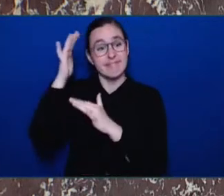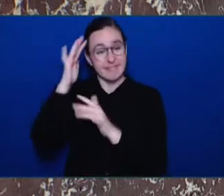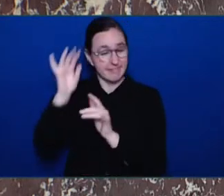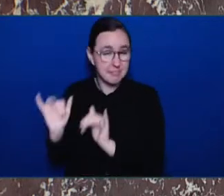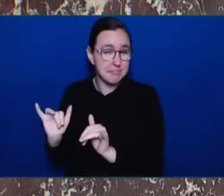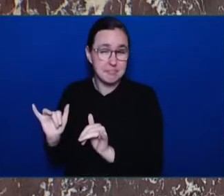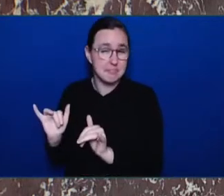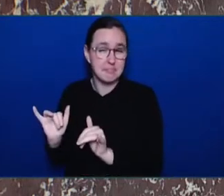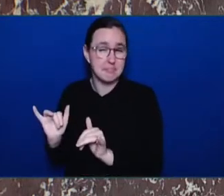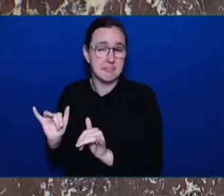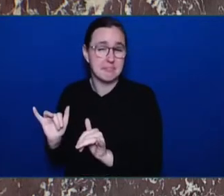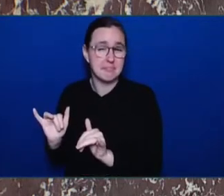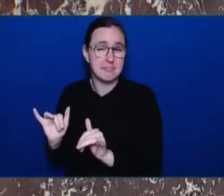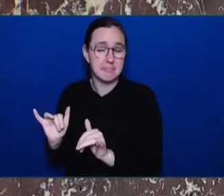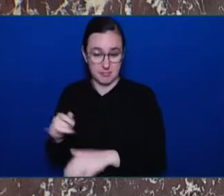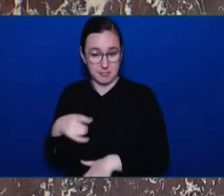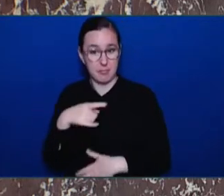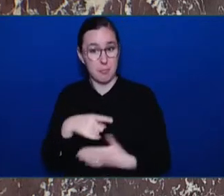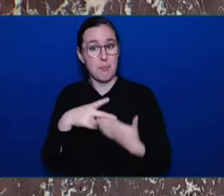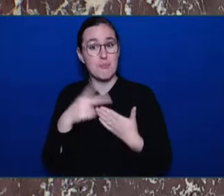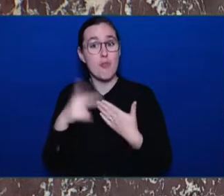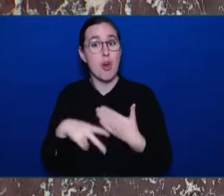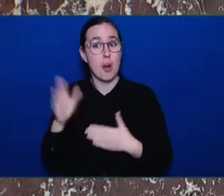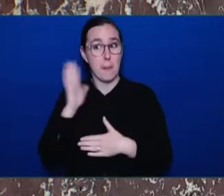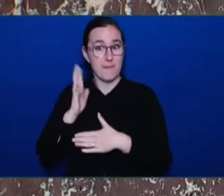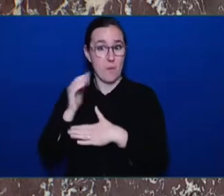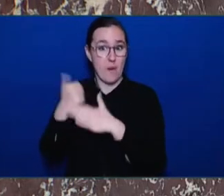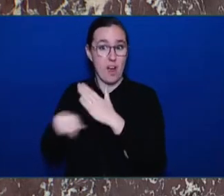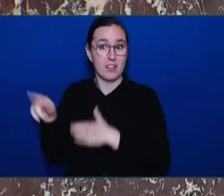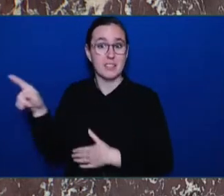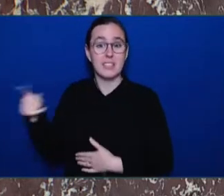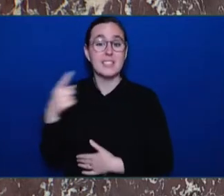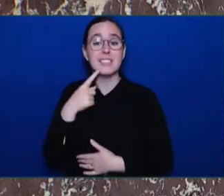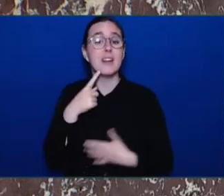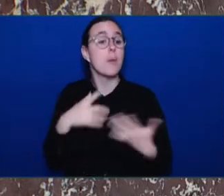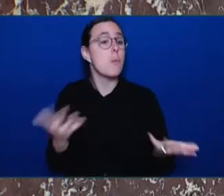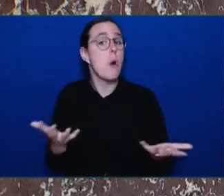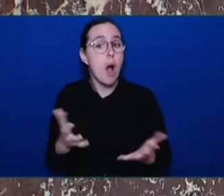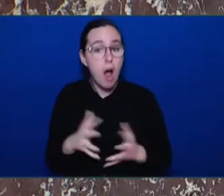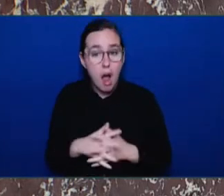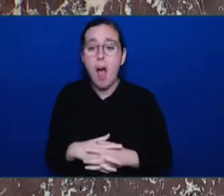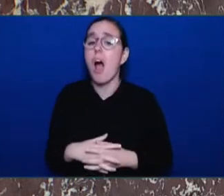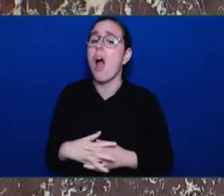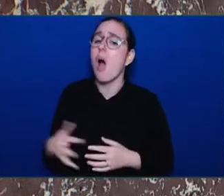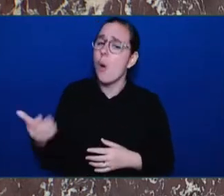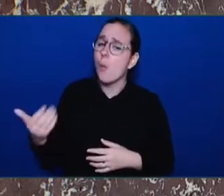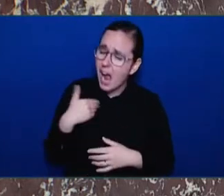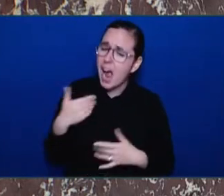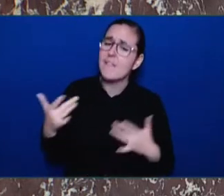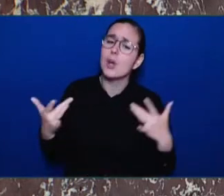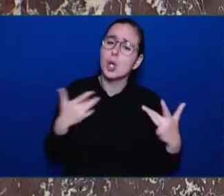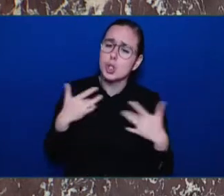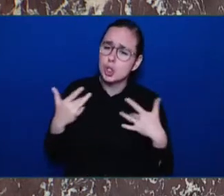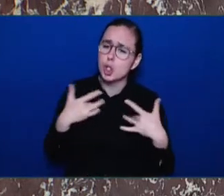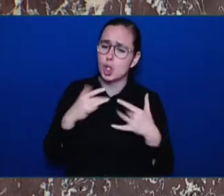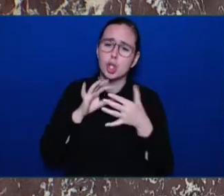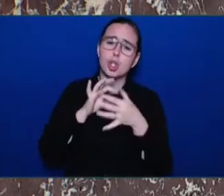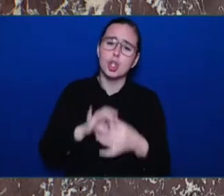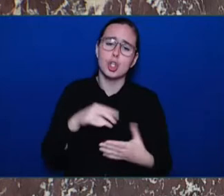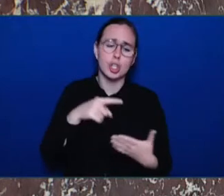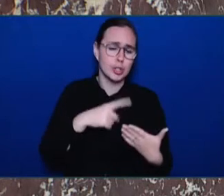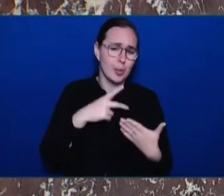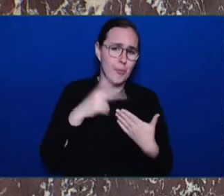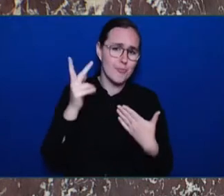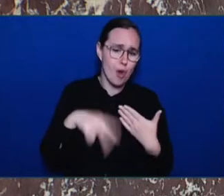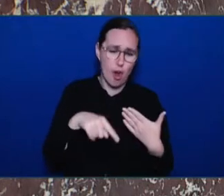And this is what he says, and I quote, we have serious concerns with the results of this program and are continuing to investigate the aggressive